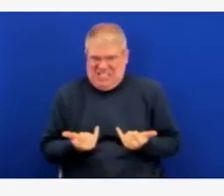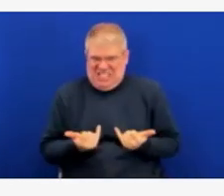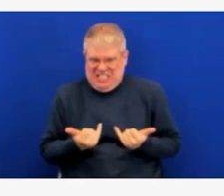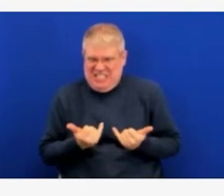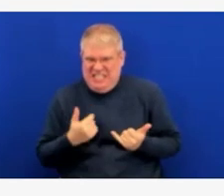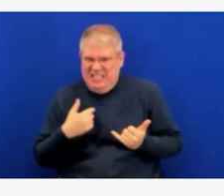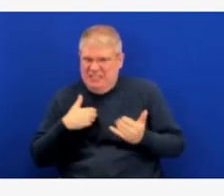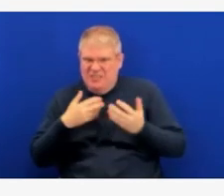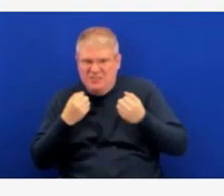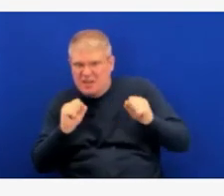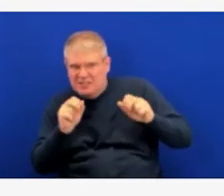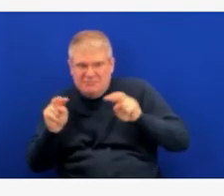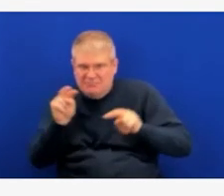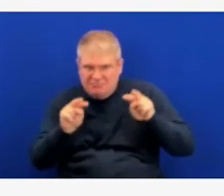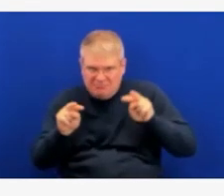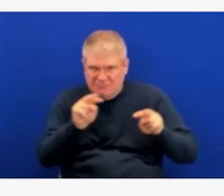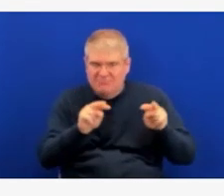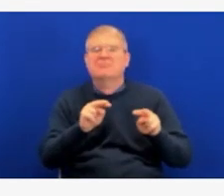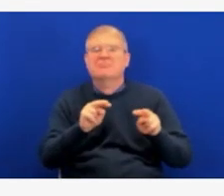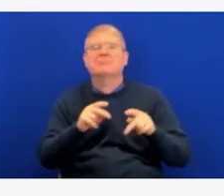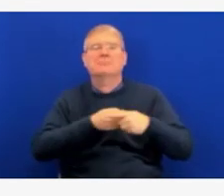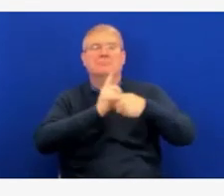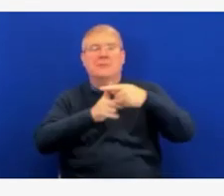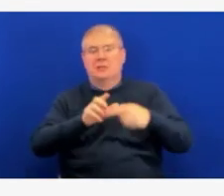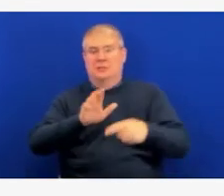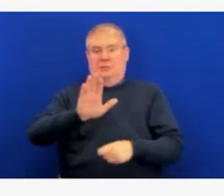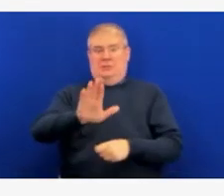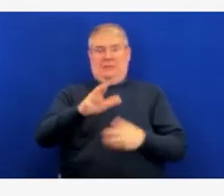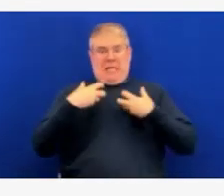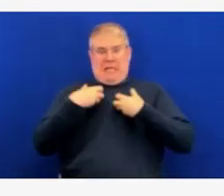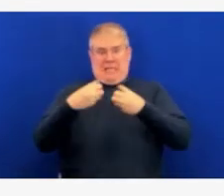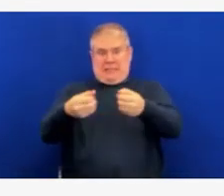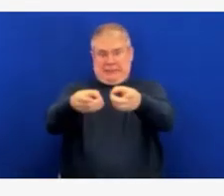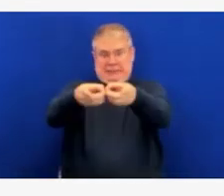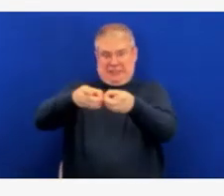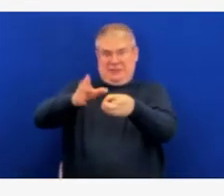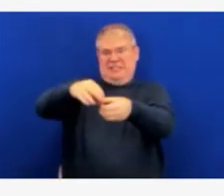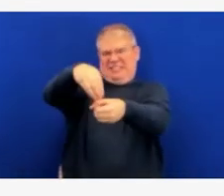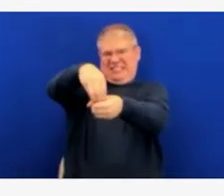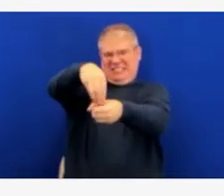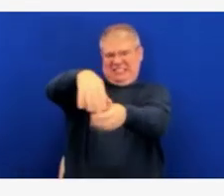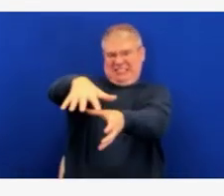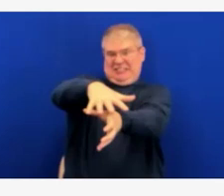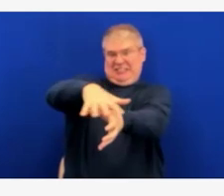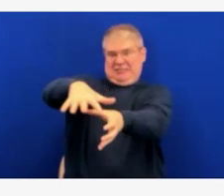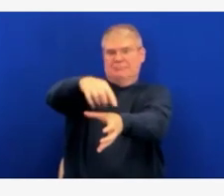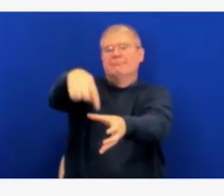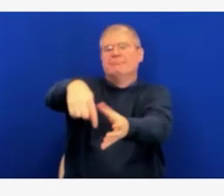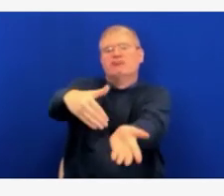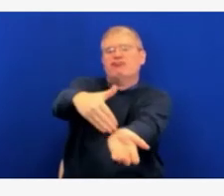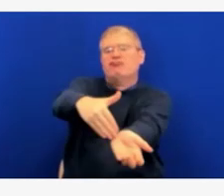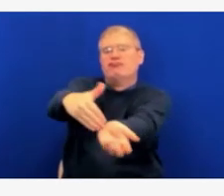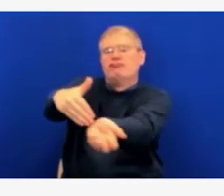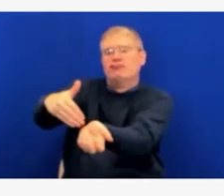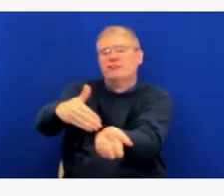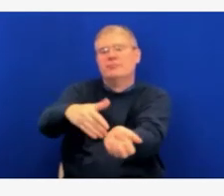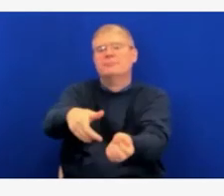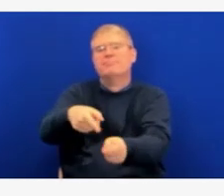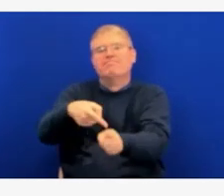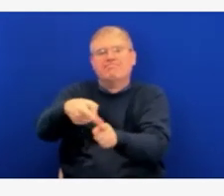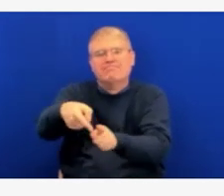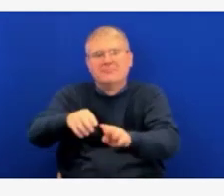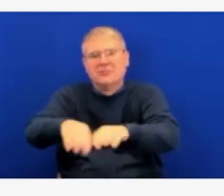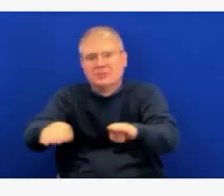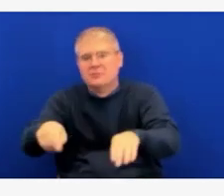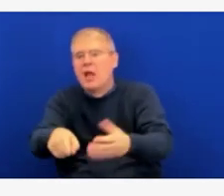providers in their region. And so at this point, I don't have the exact total, but we're